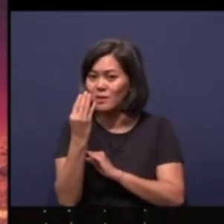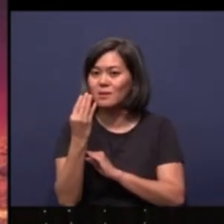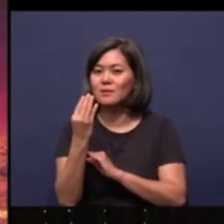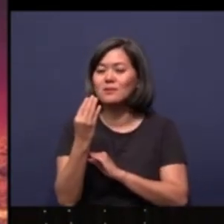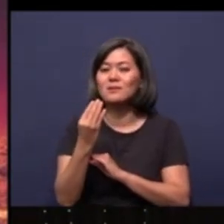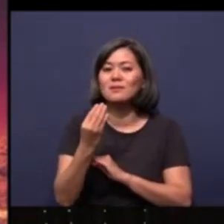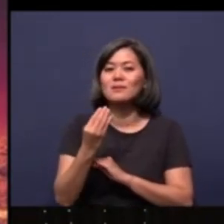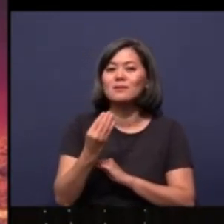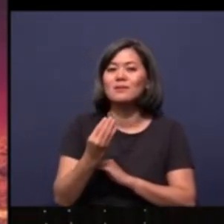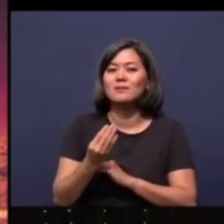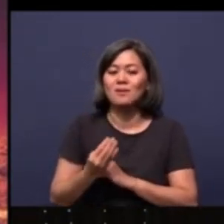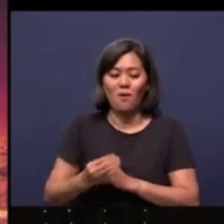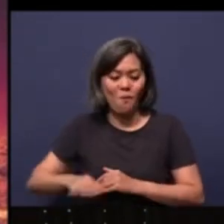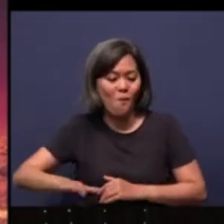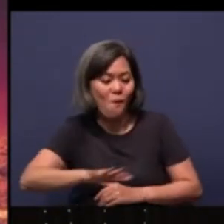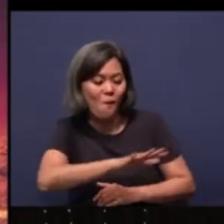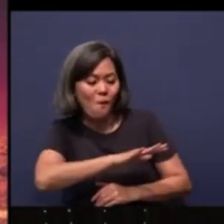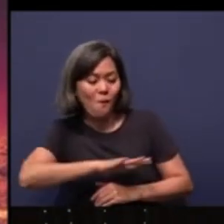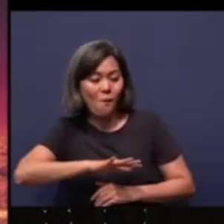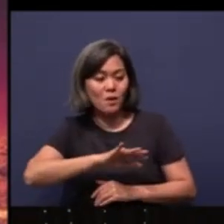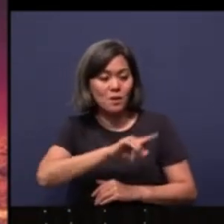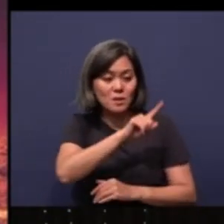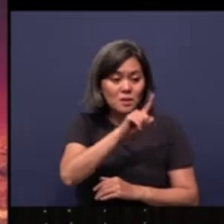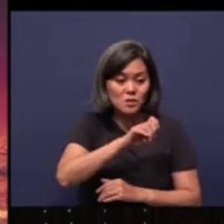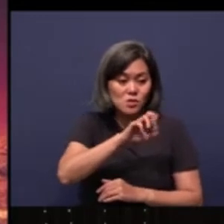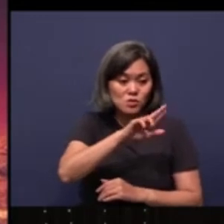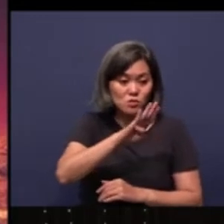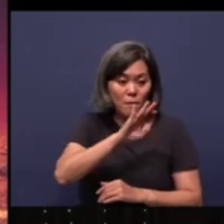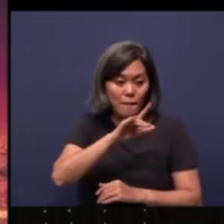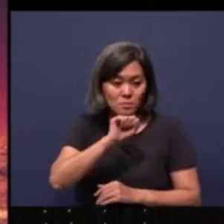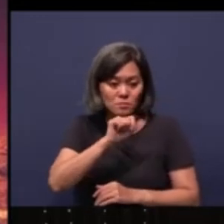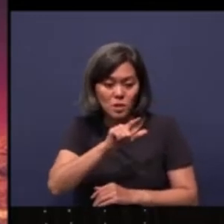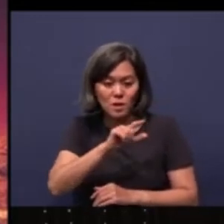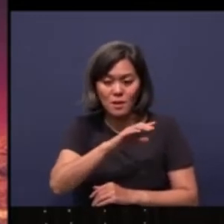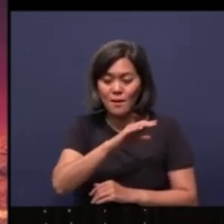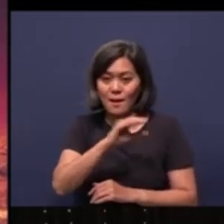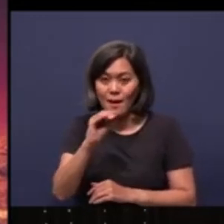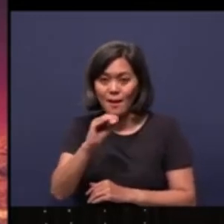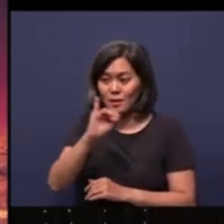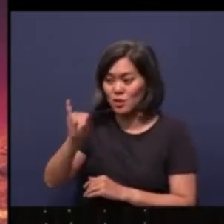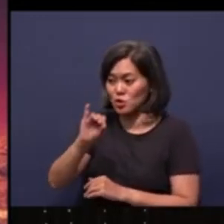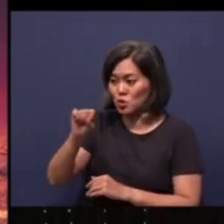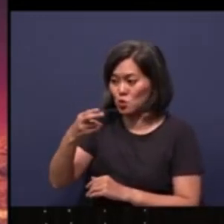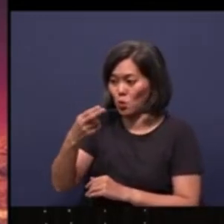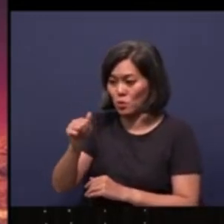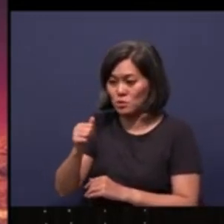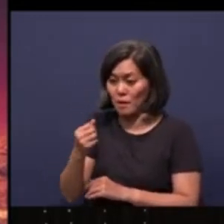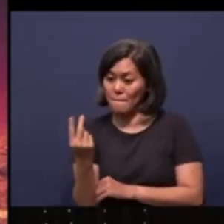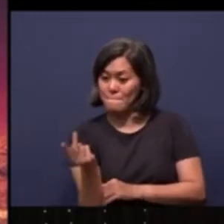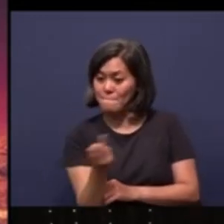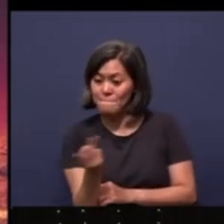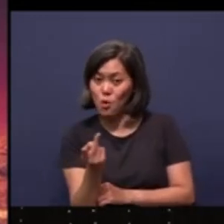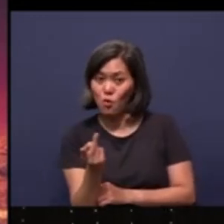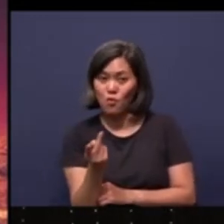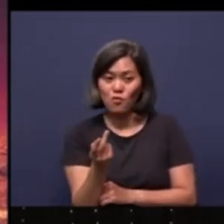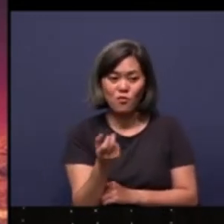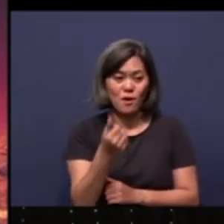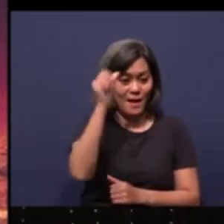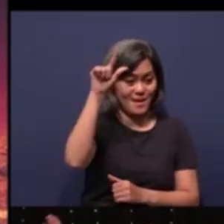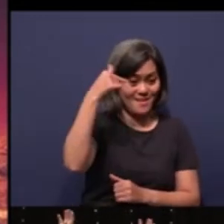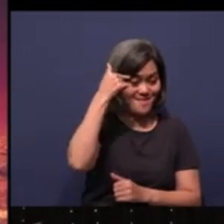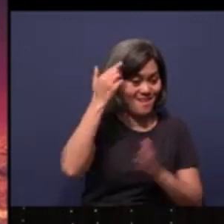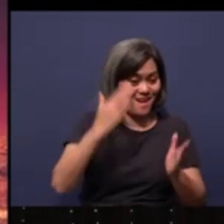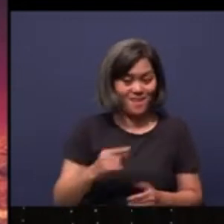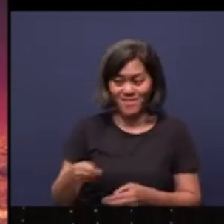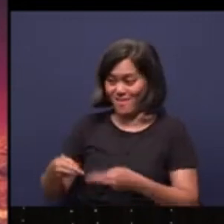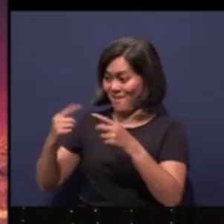of Zerubbabel, and God stirred up the spirit of Joshua. The two, the administrator, the high priest,